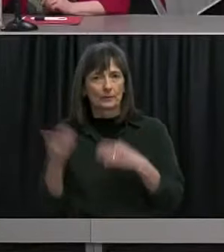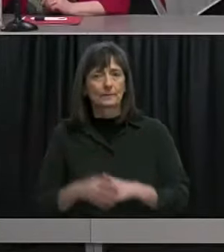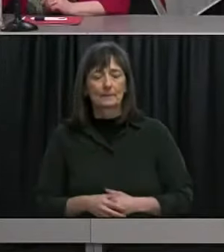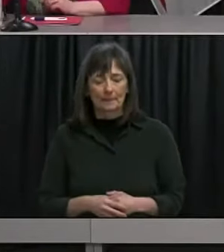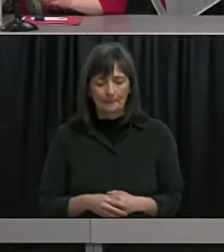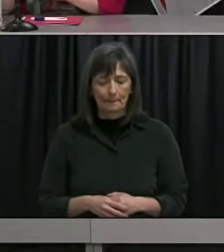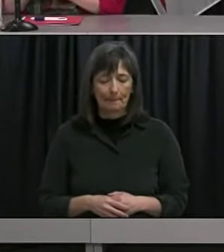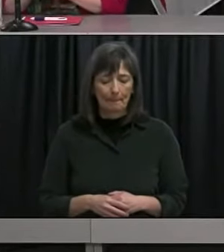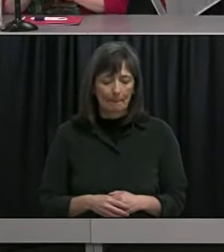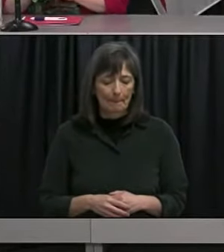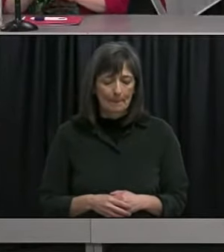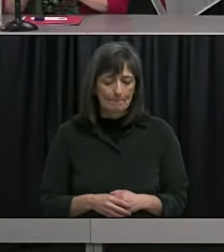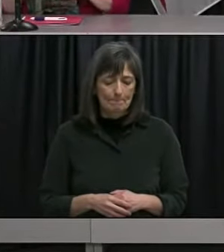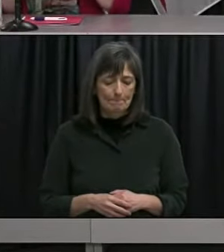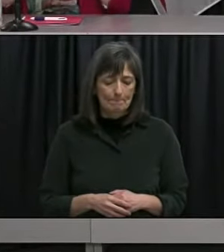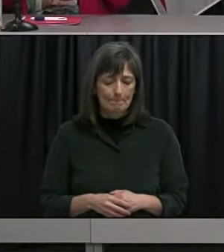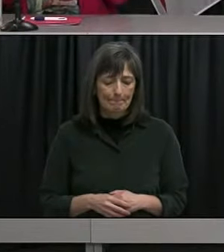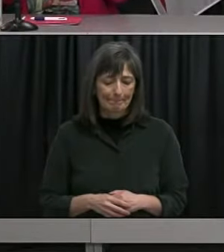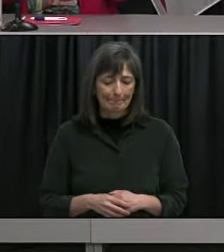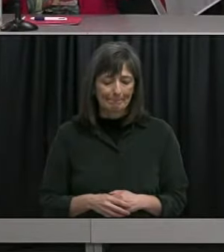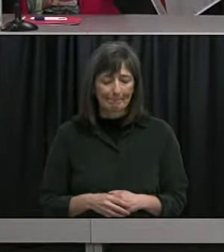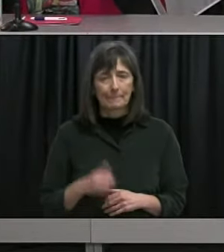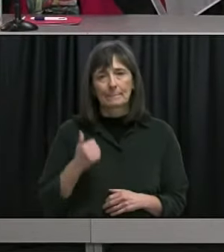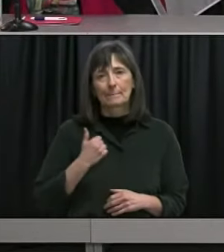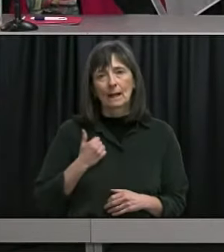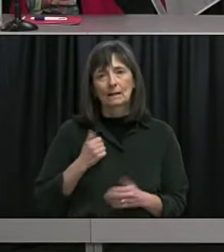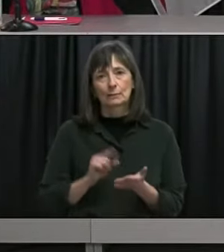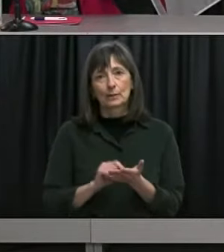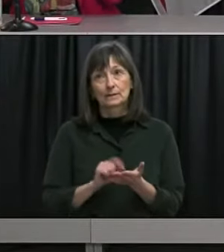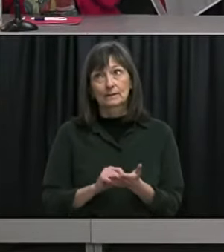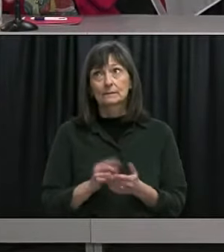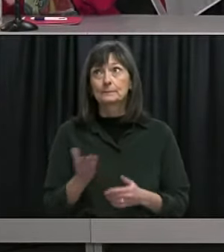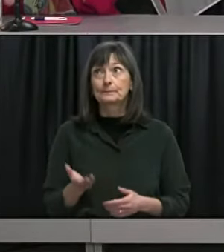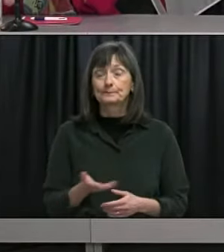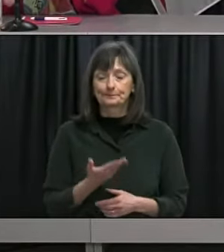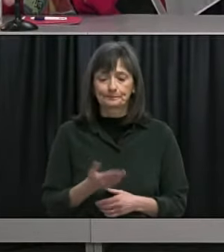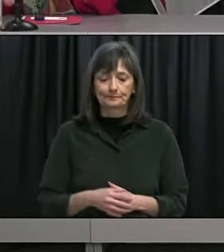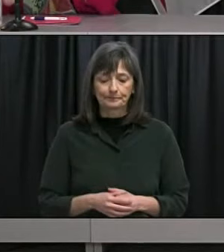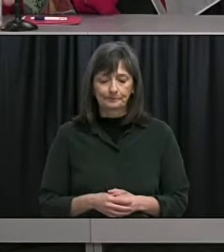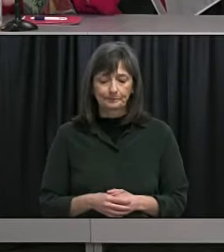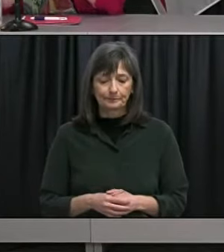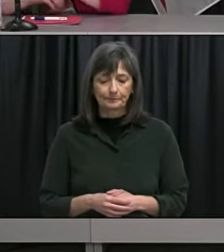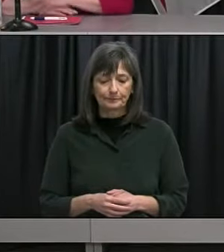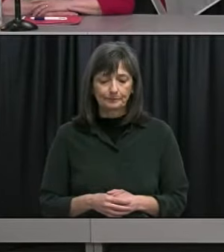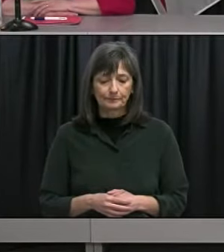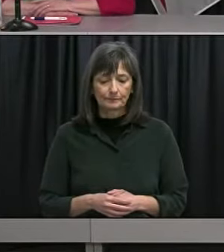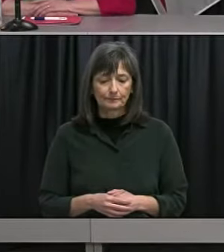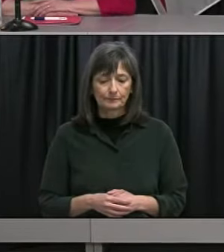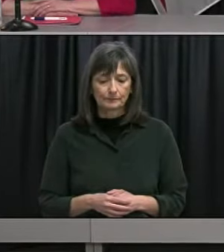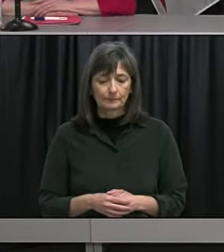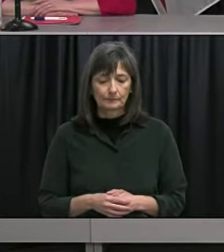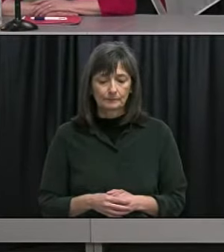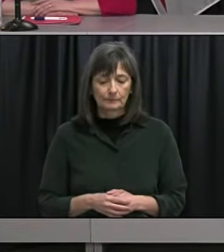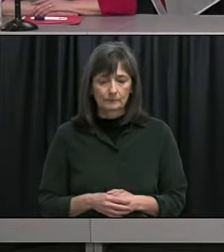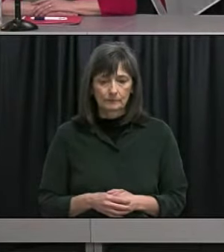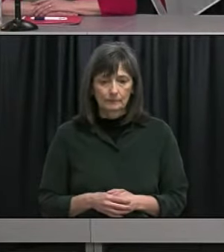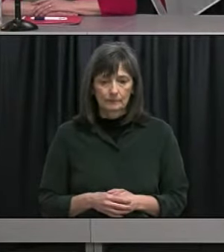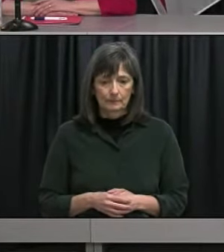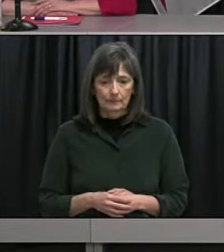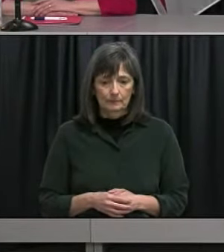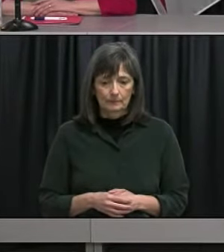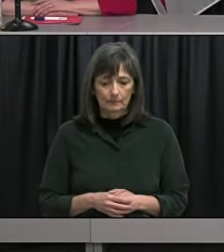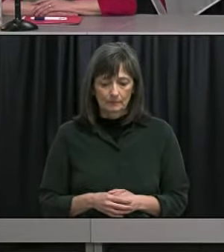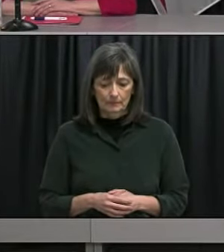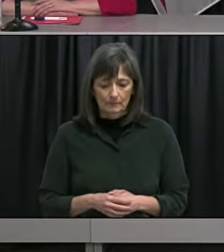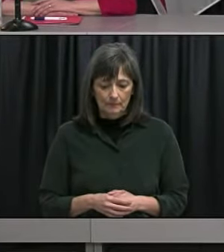our next questions are from Sarah Smelly with the Canadian press please go ahead hi there I'm wondering we